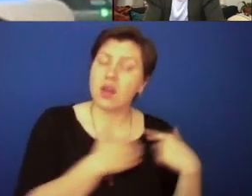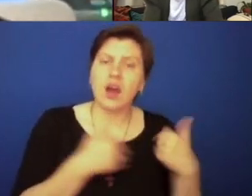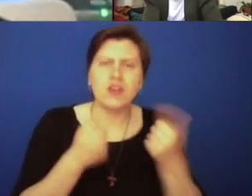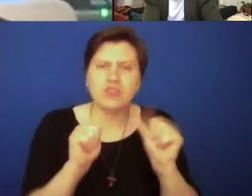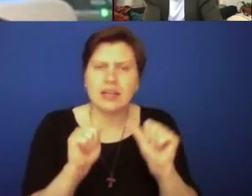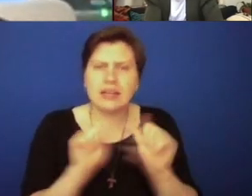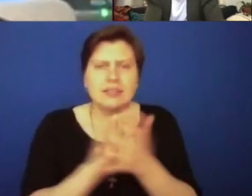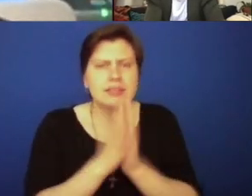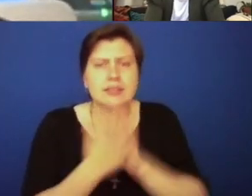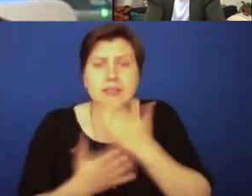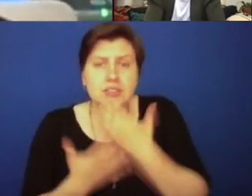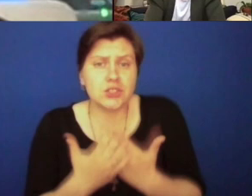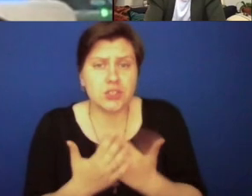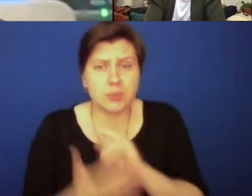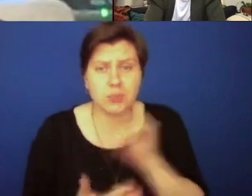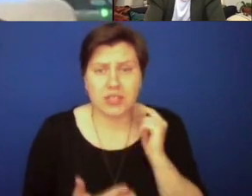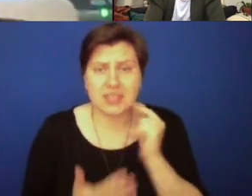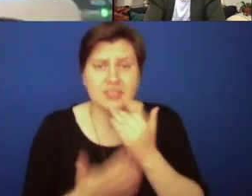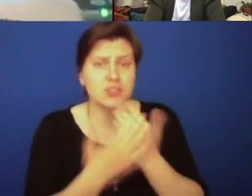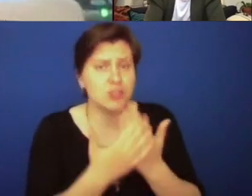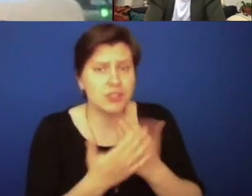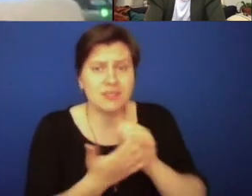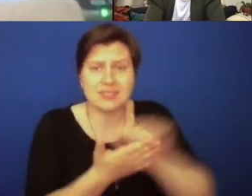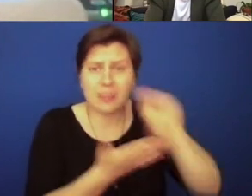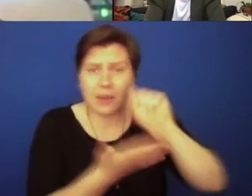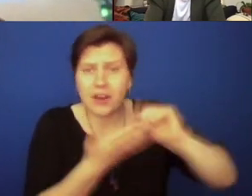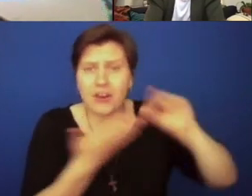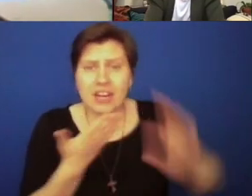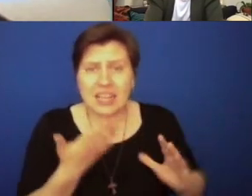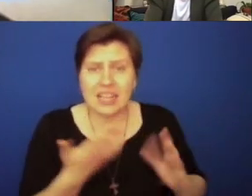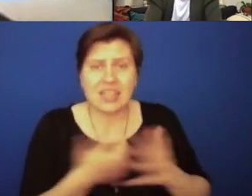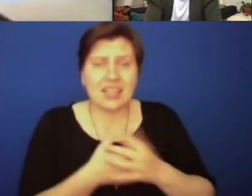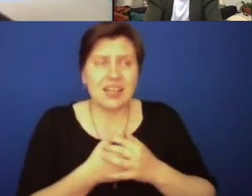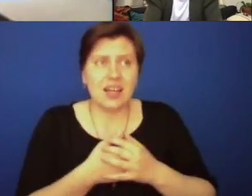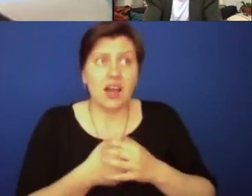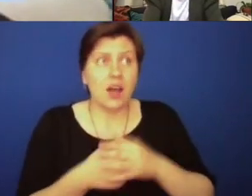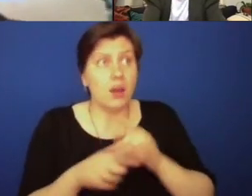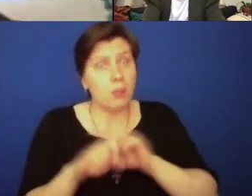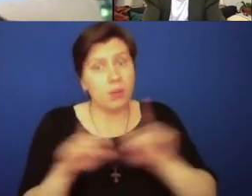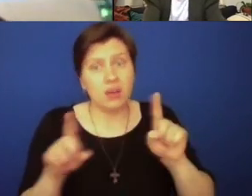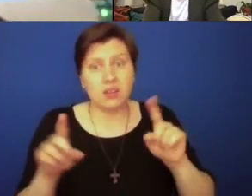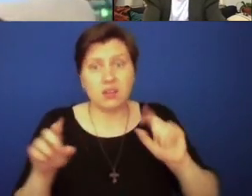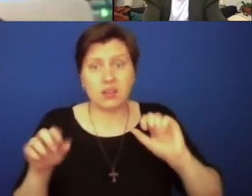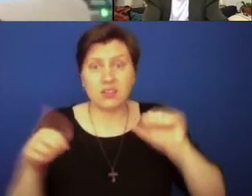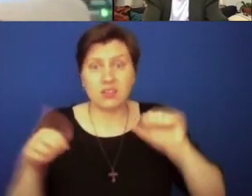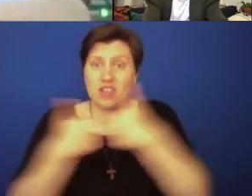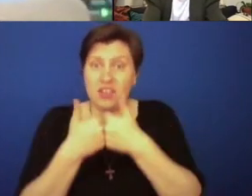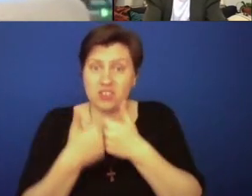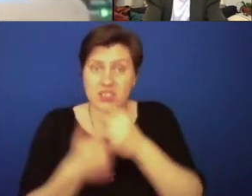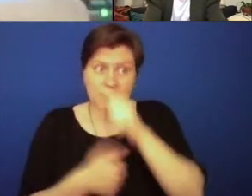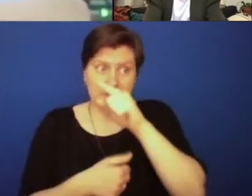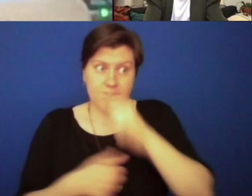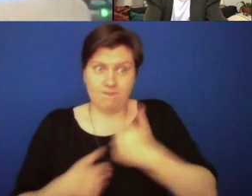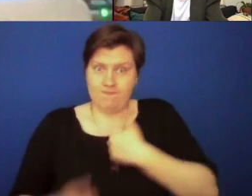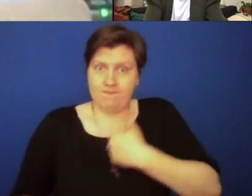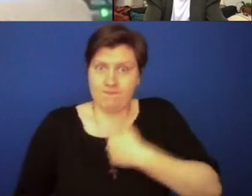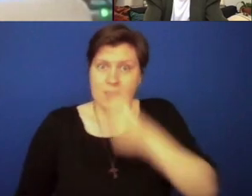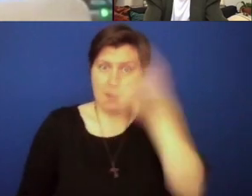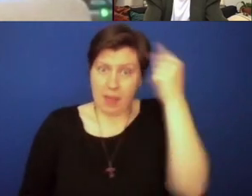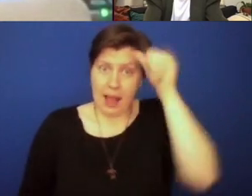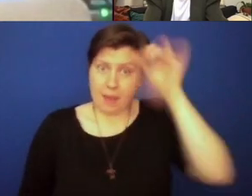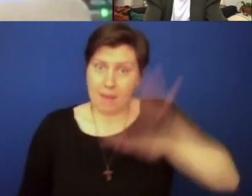be a good priest, trying to have been a good seminarian, but also the challenges of being a black man in a predominantly white community.